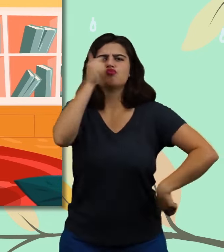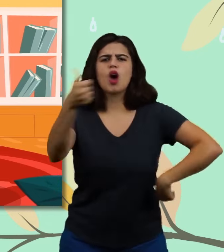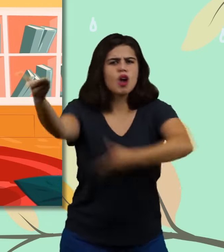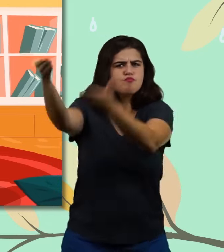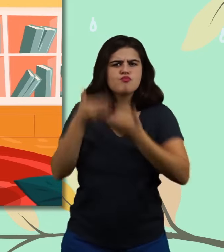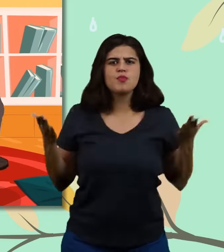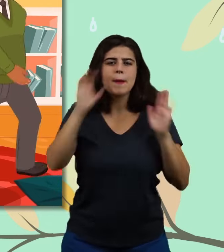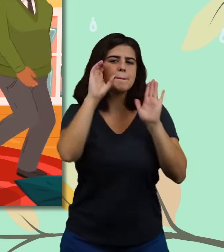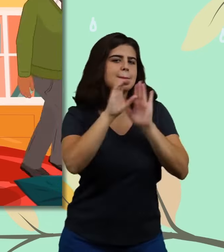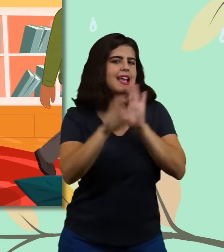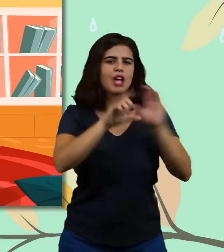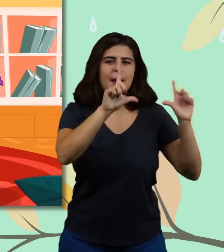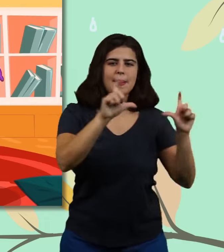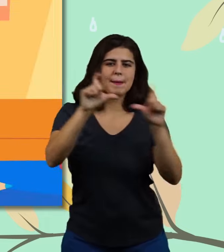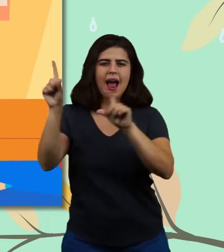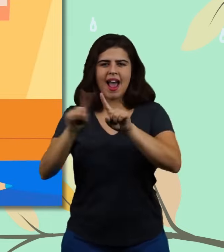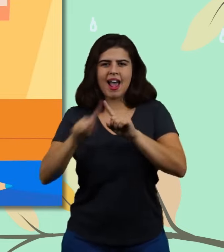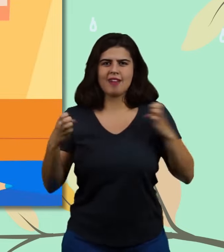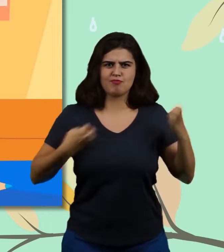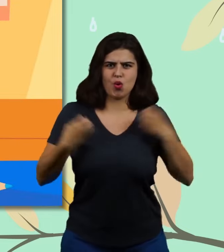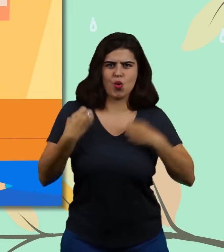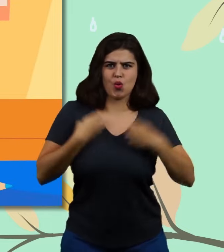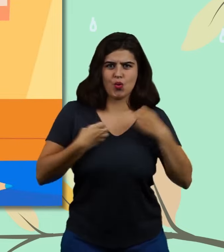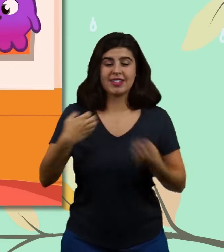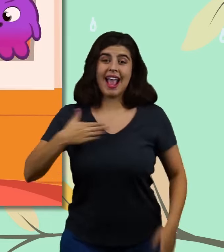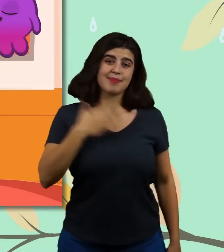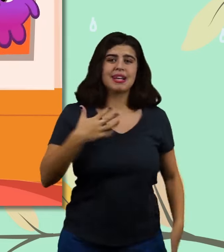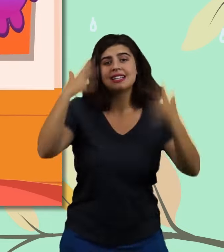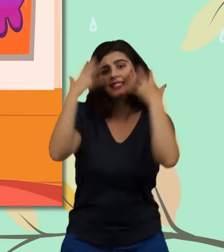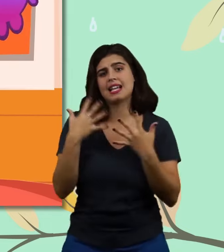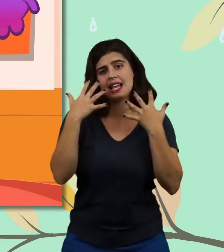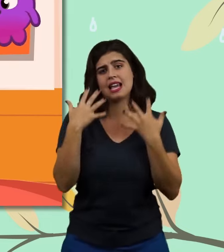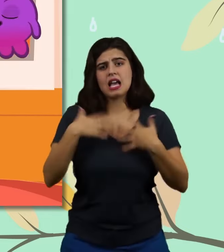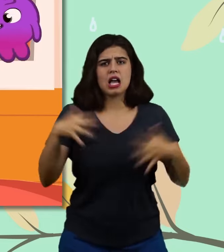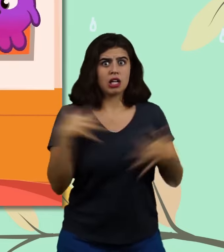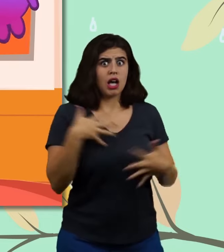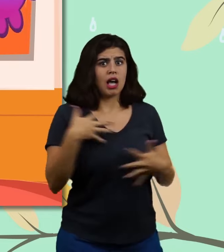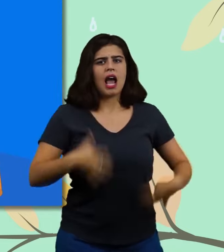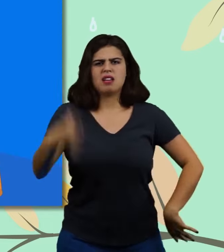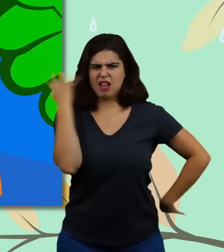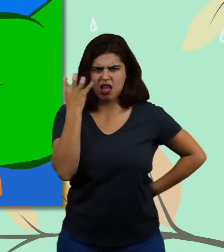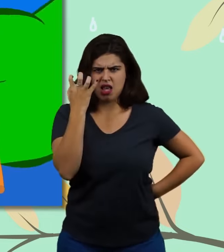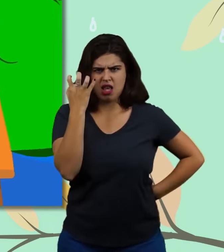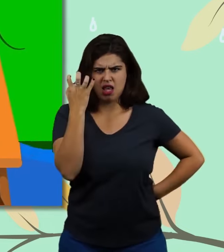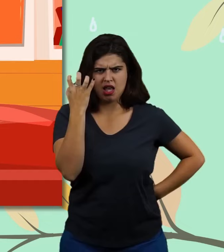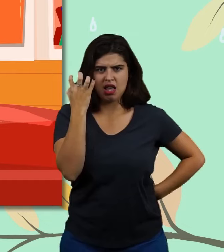is to bring a picture of every emotion learn today joyful sad fearful and angry